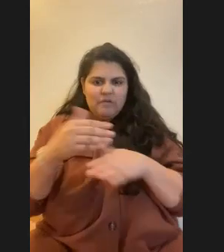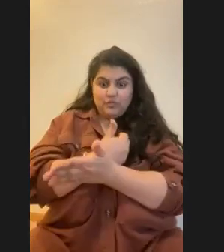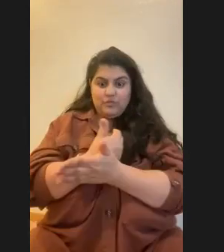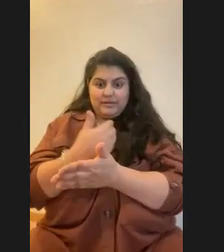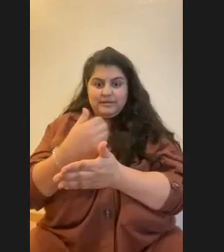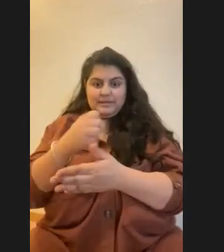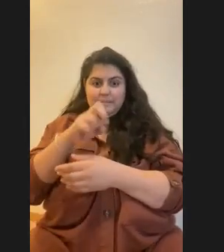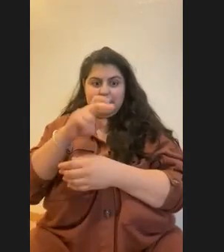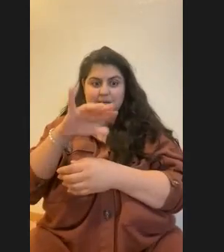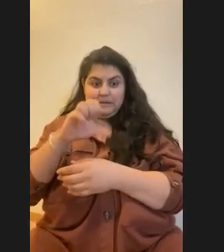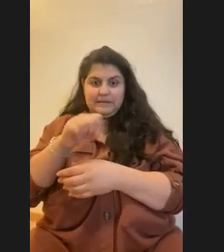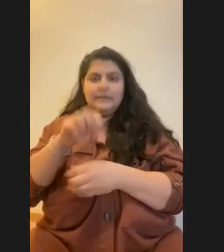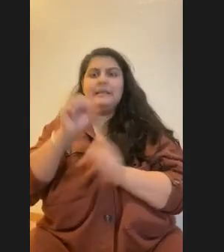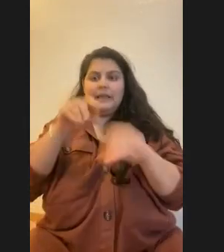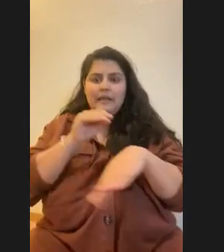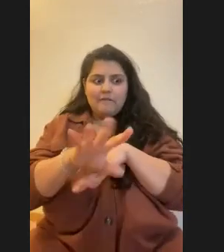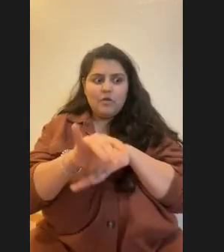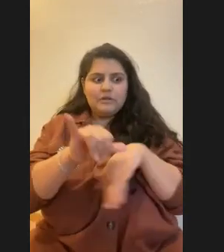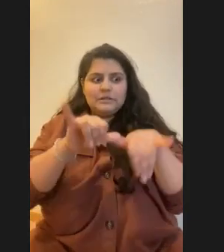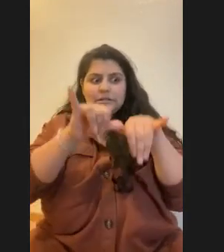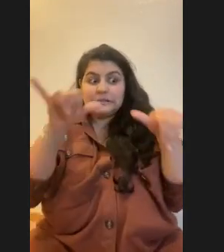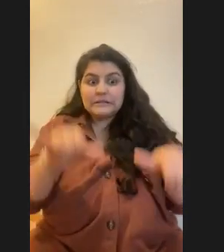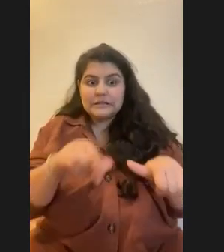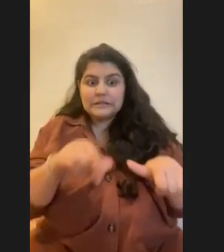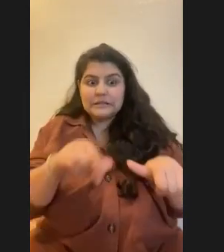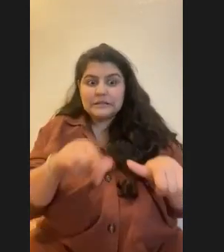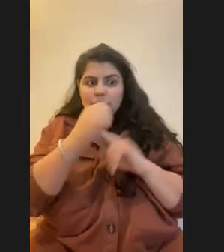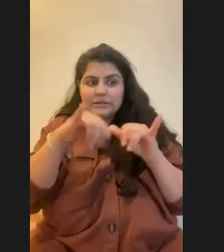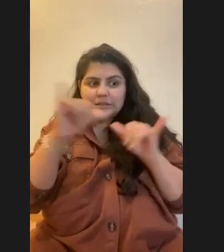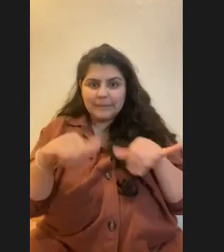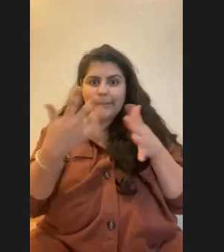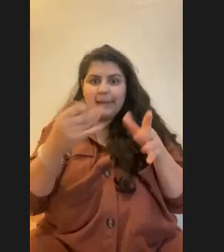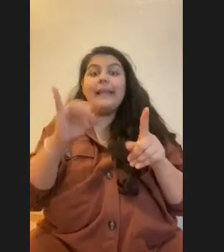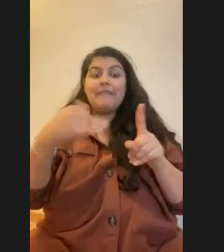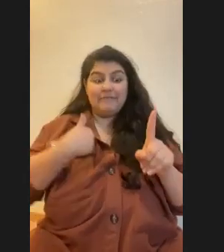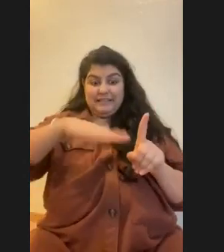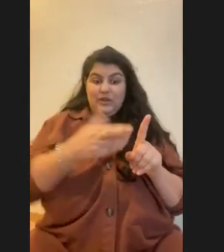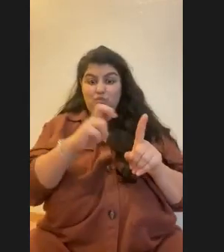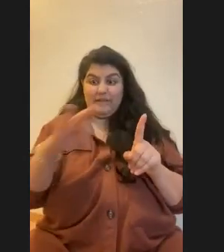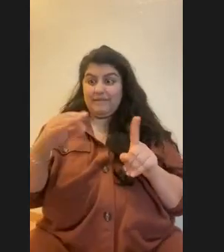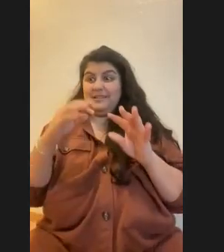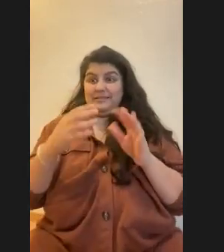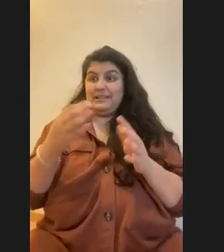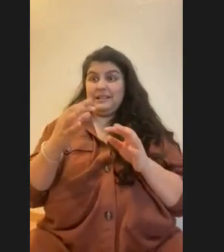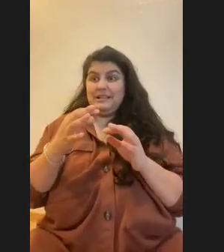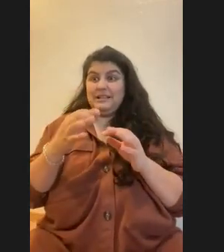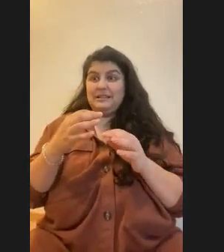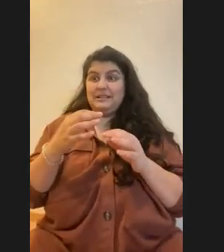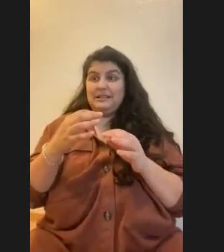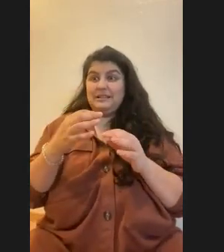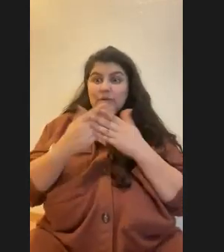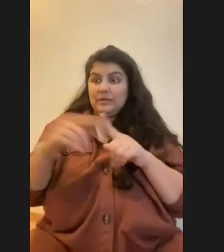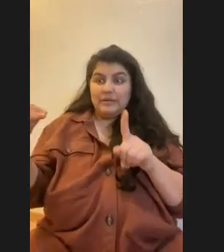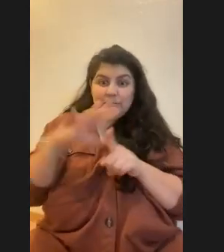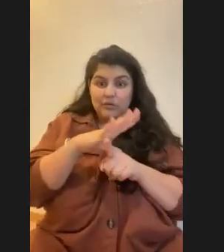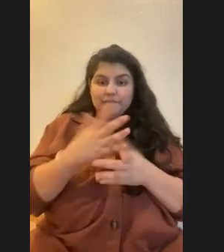But if you already have a dead reef, can it really hurt to do anything else to it? There's a lot of ethics involved in determining what